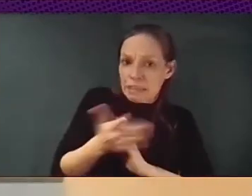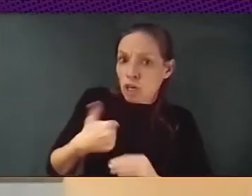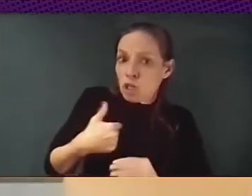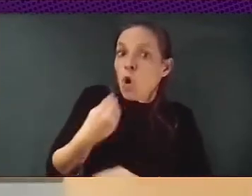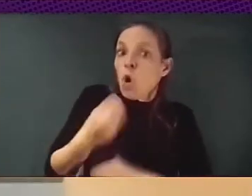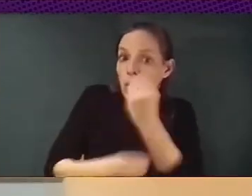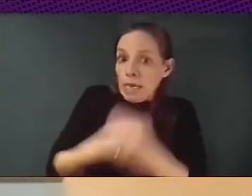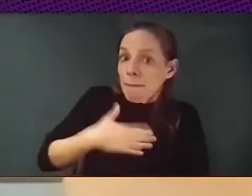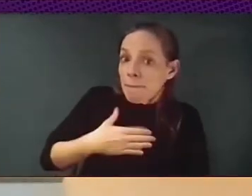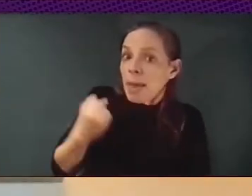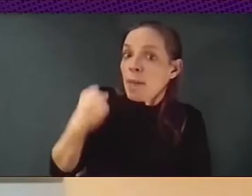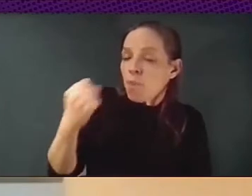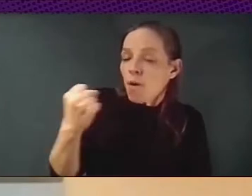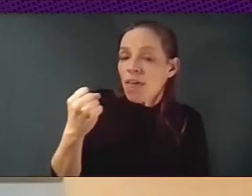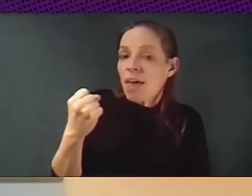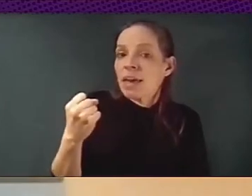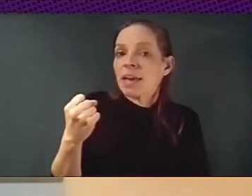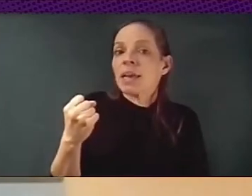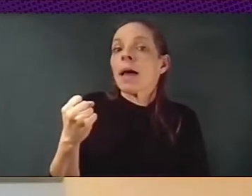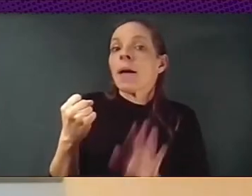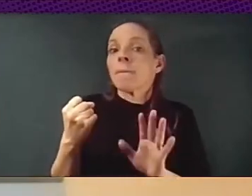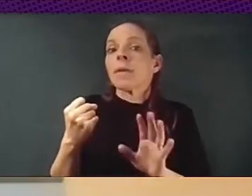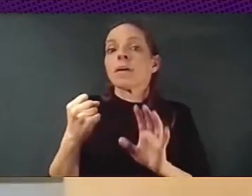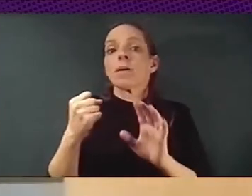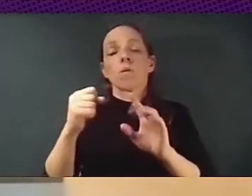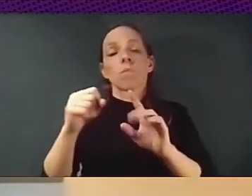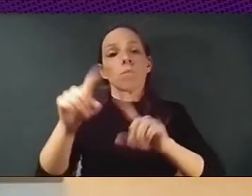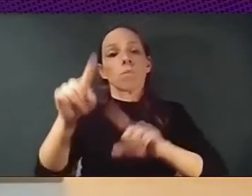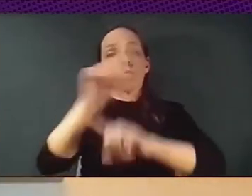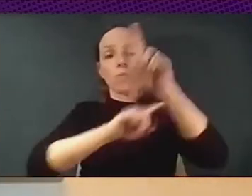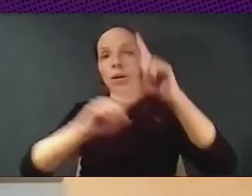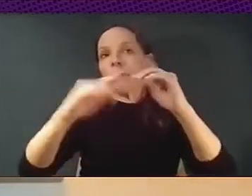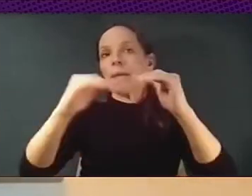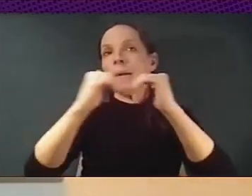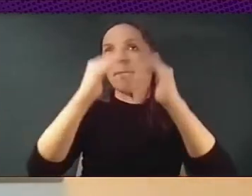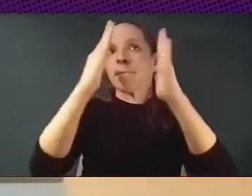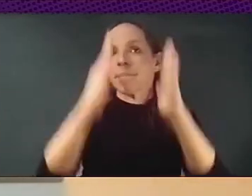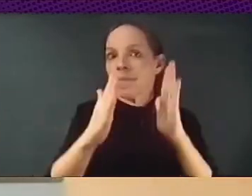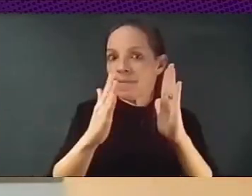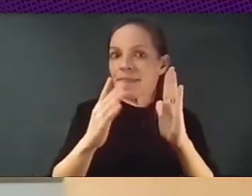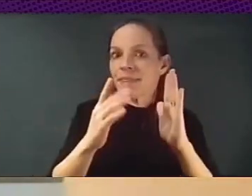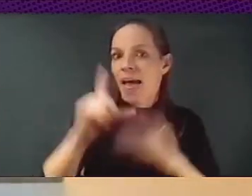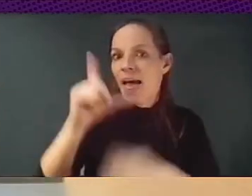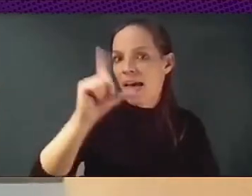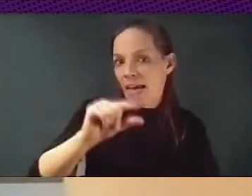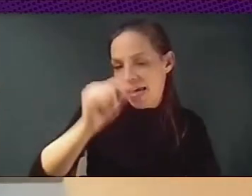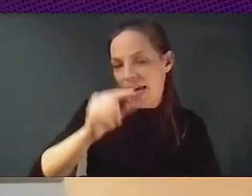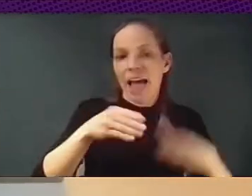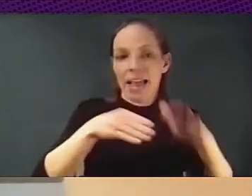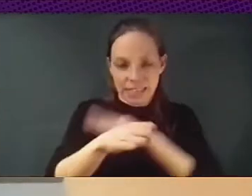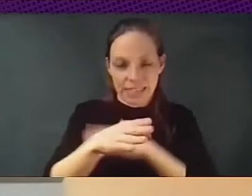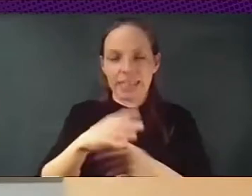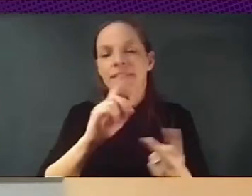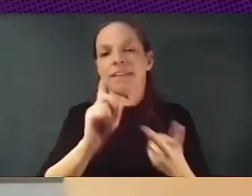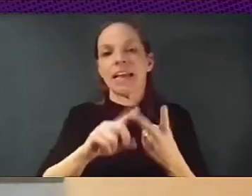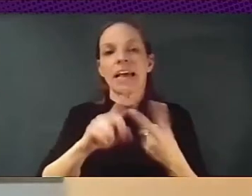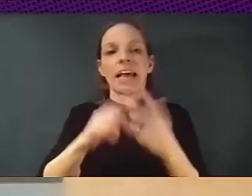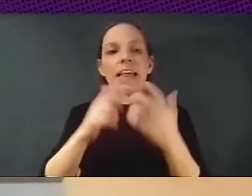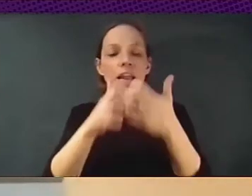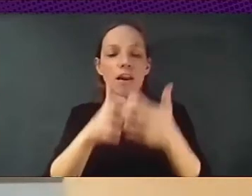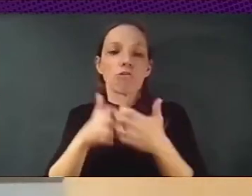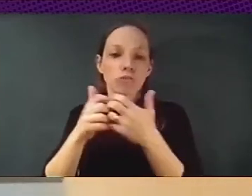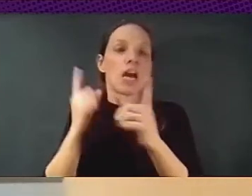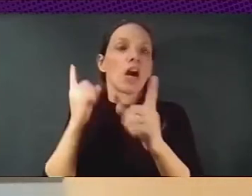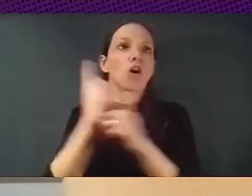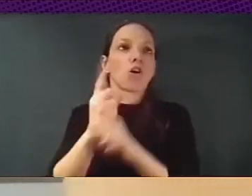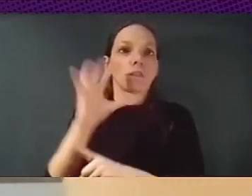affordable housing, sustainable mobility, fight against climate change, renewable energy, rethinking the